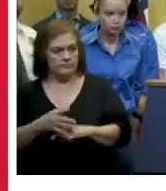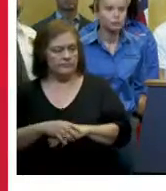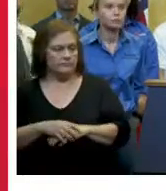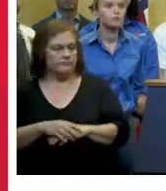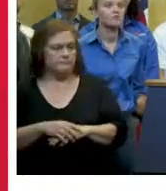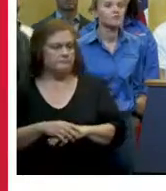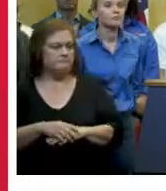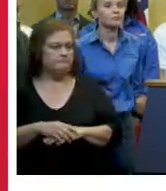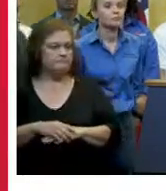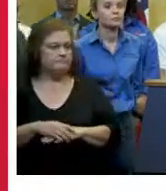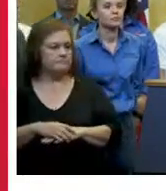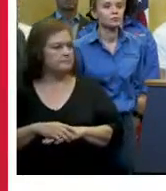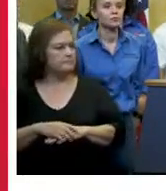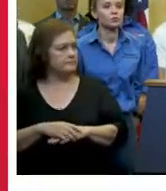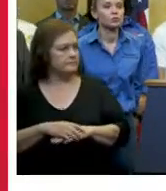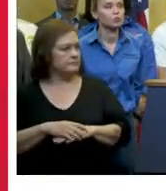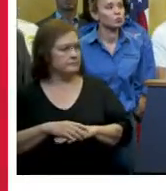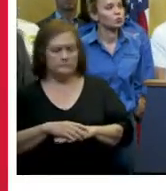peak peak need